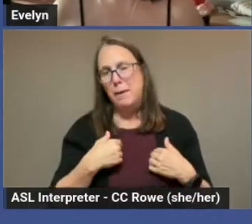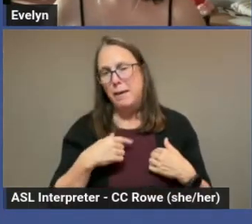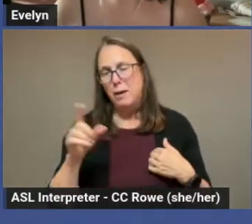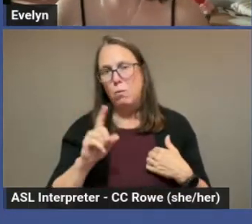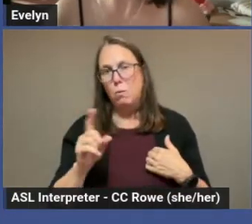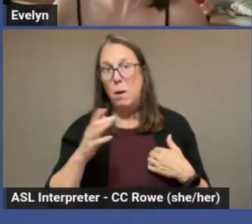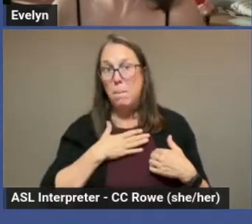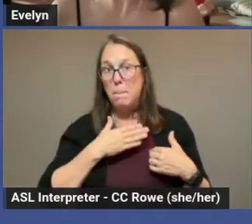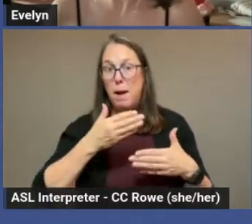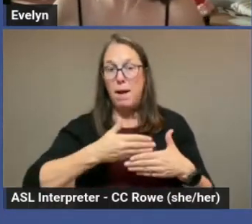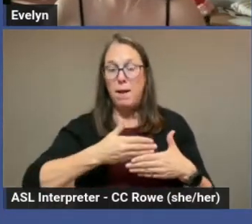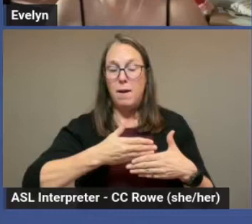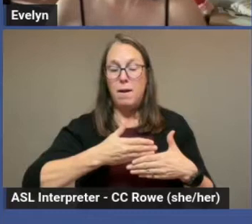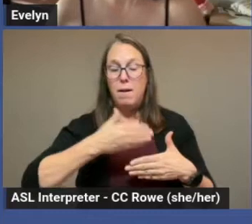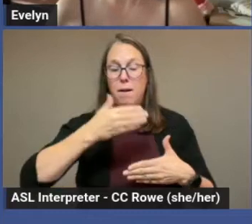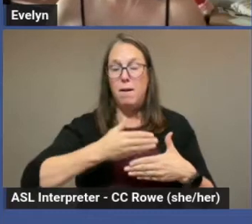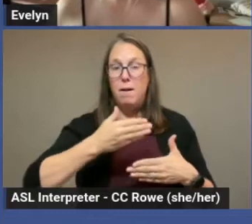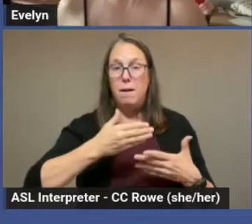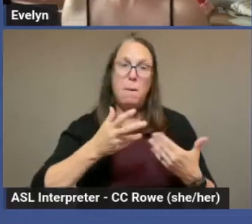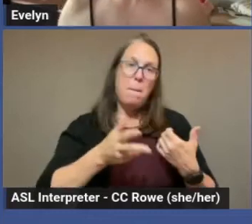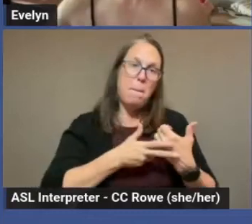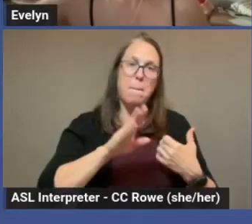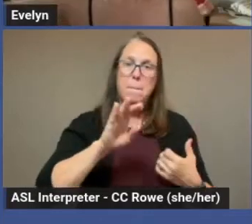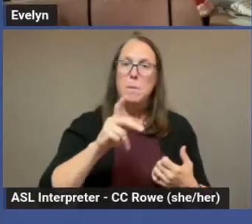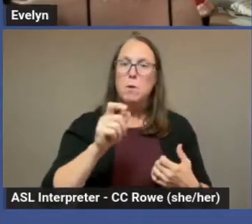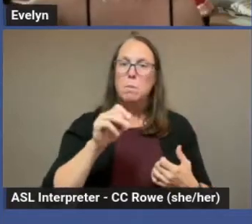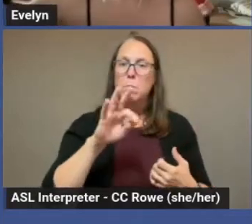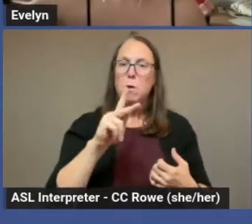I had already put it on my citation list so I could find it again.